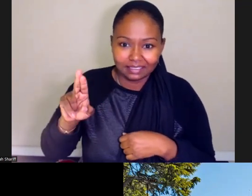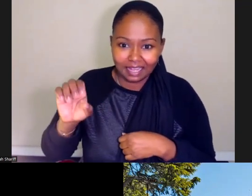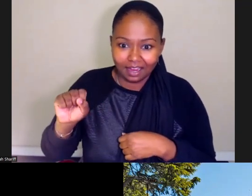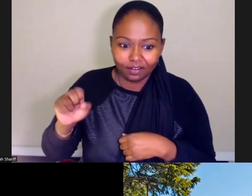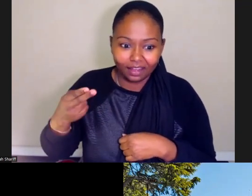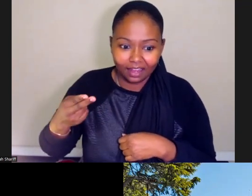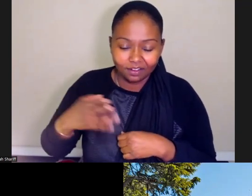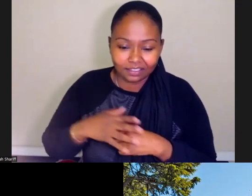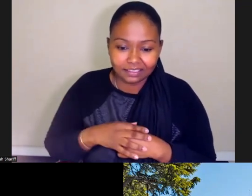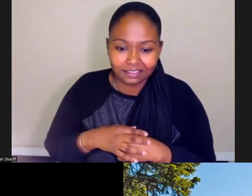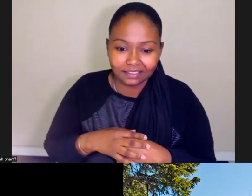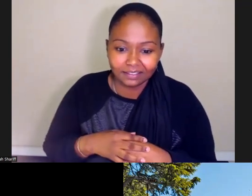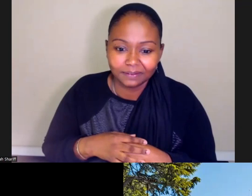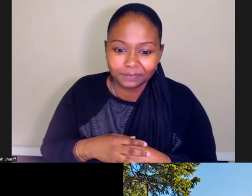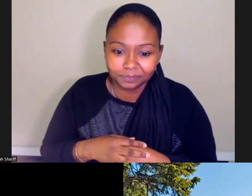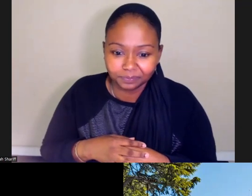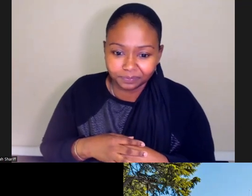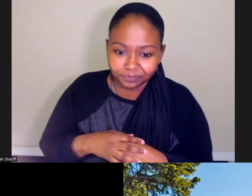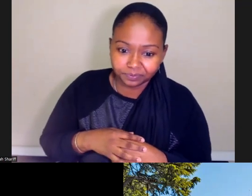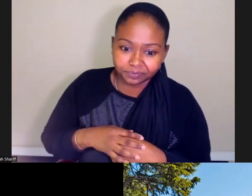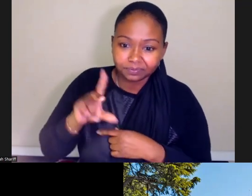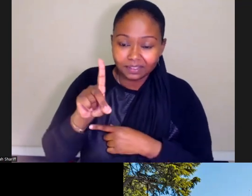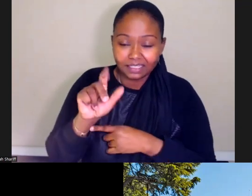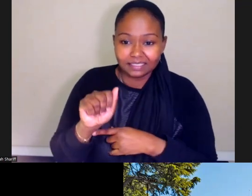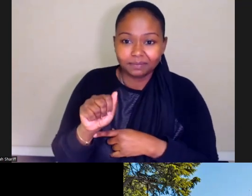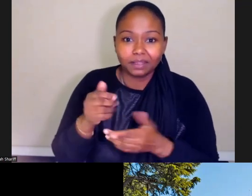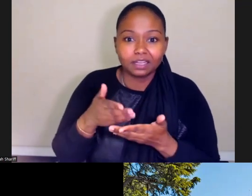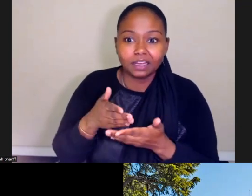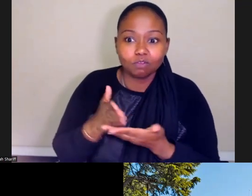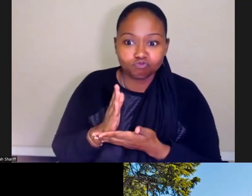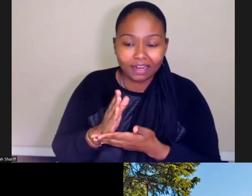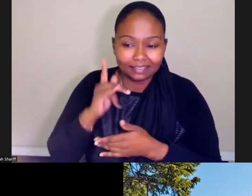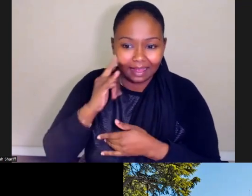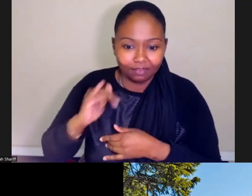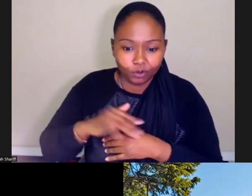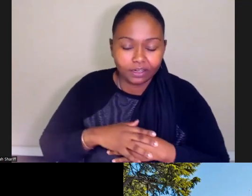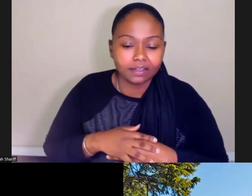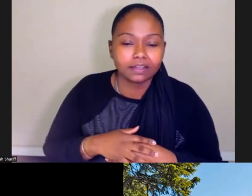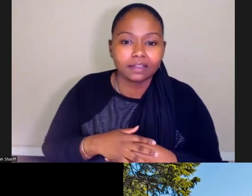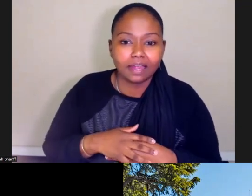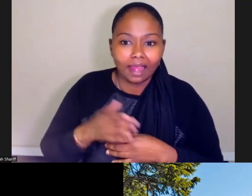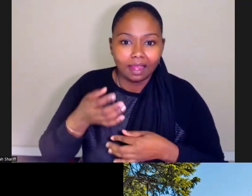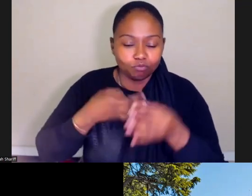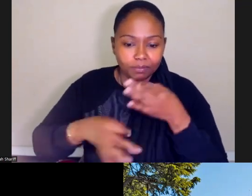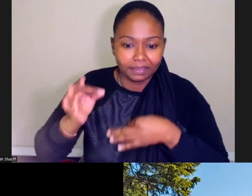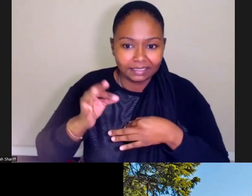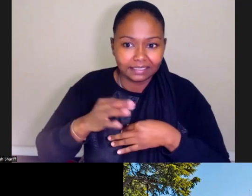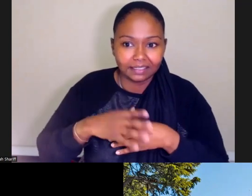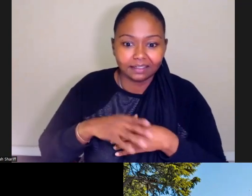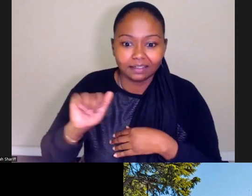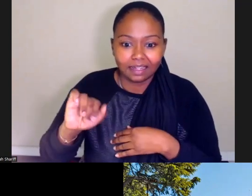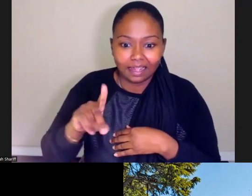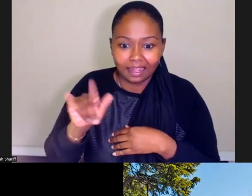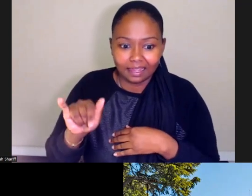I use he, him pronouns, and I'm at Disability Rights California. And I'm replacing Andy